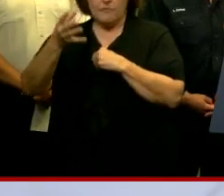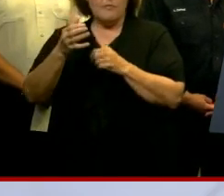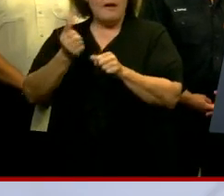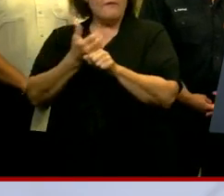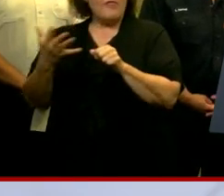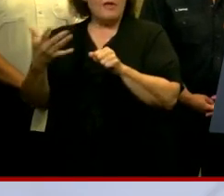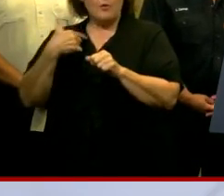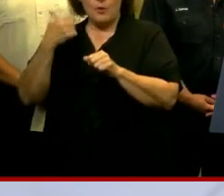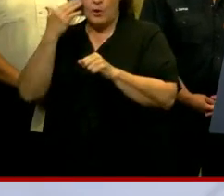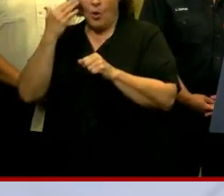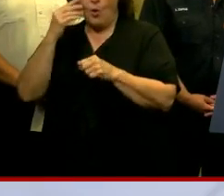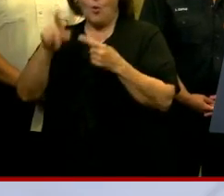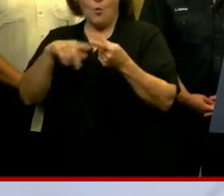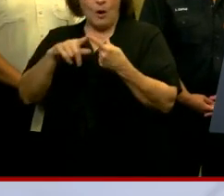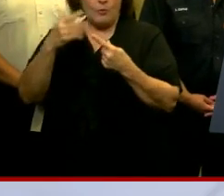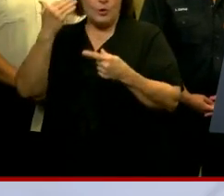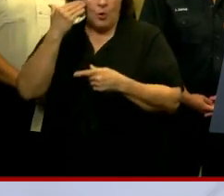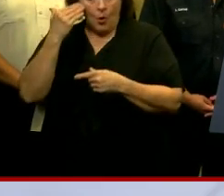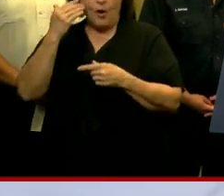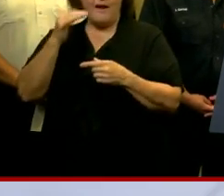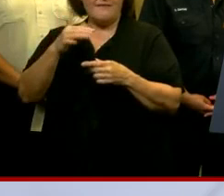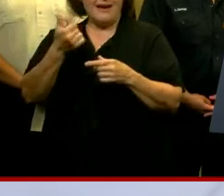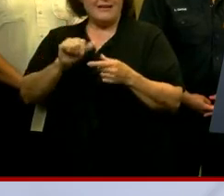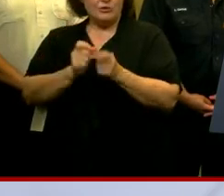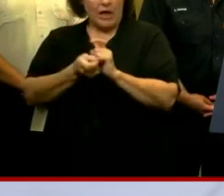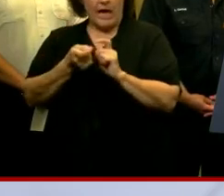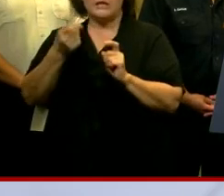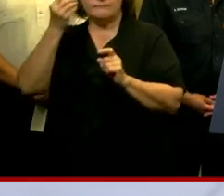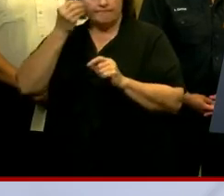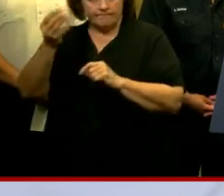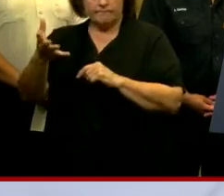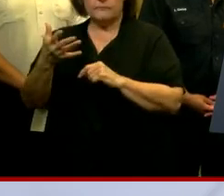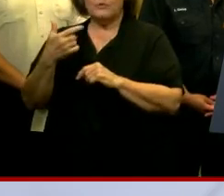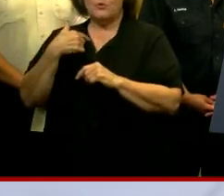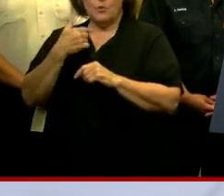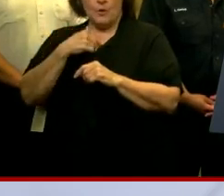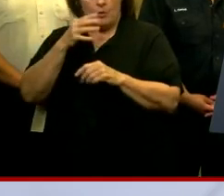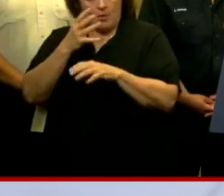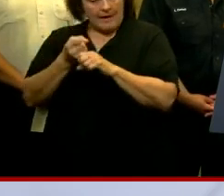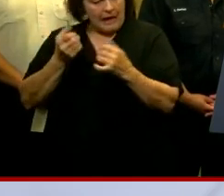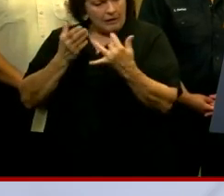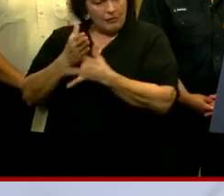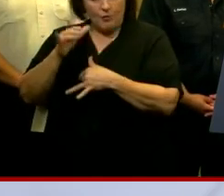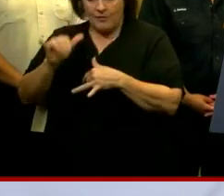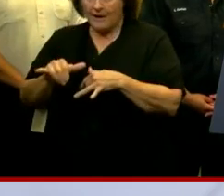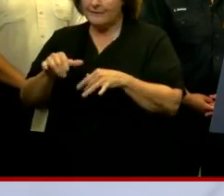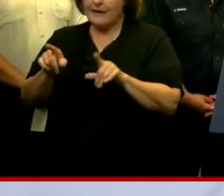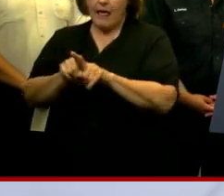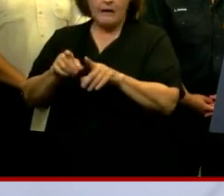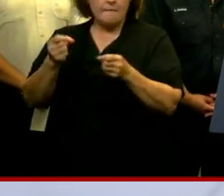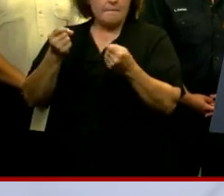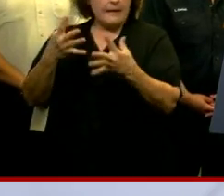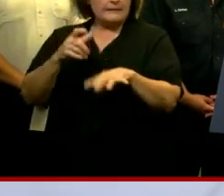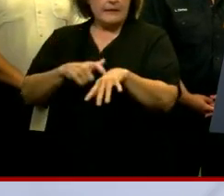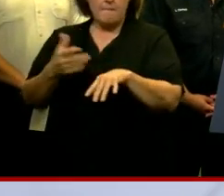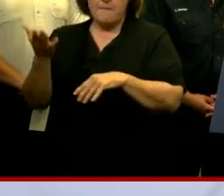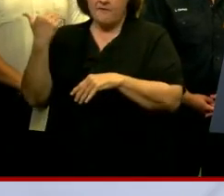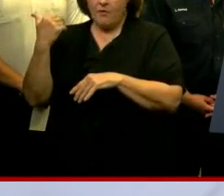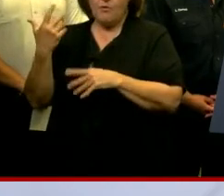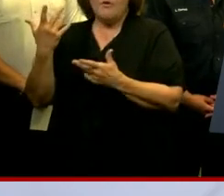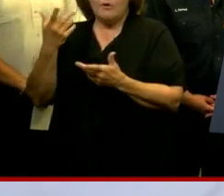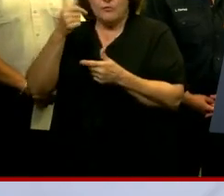everything that we know, when we know it, and any changes that come forward. And we will get through this like we've gotten through so many storms before.